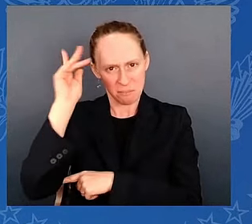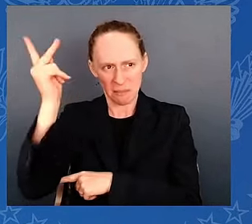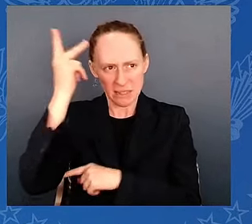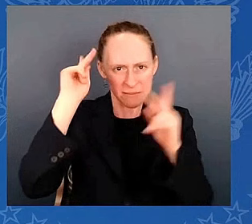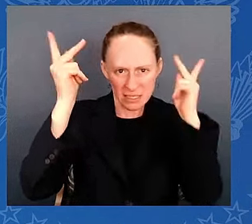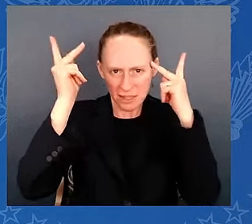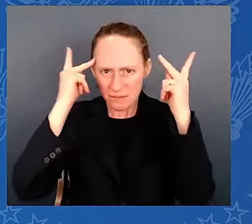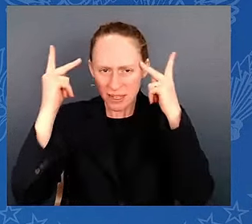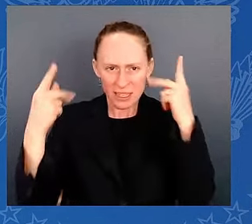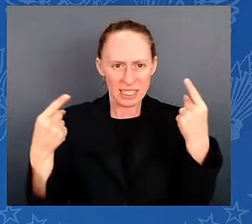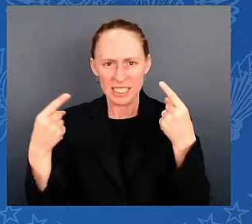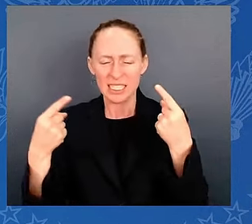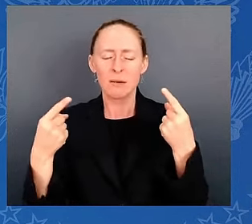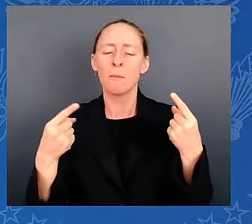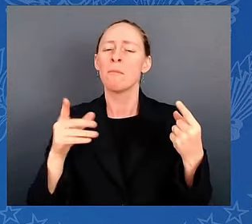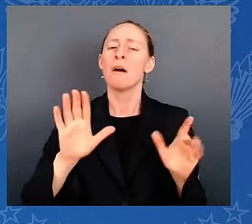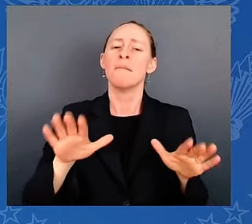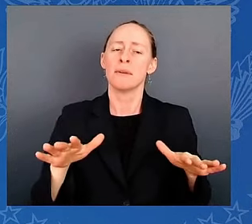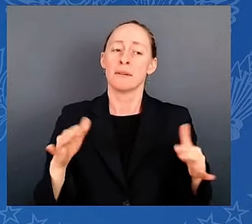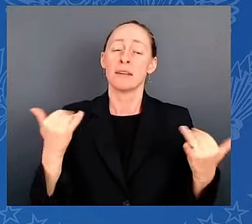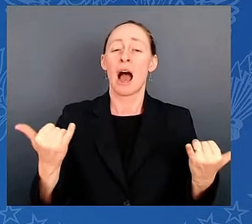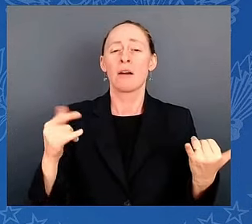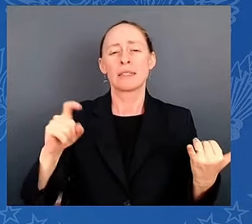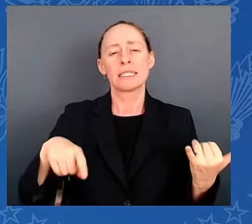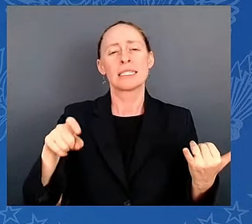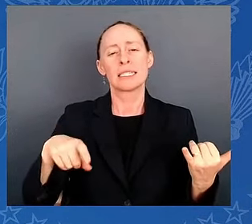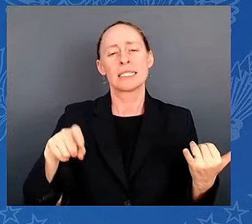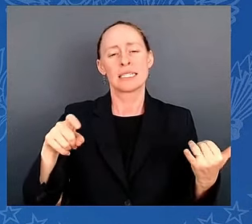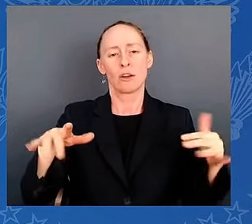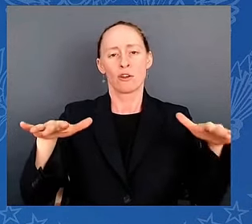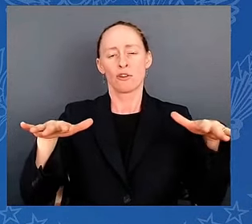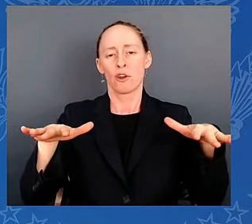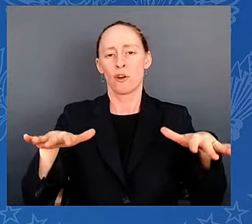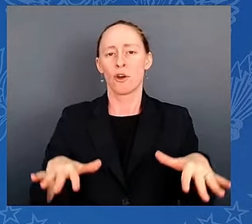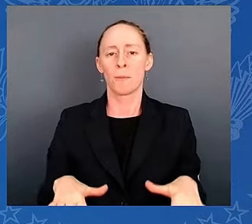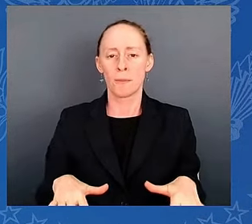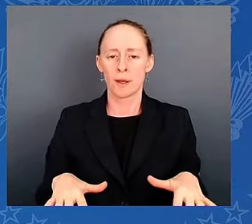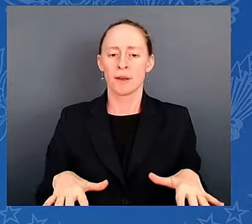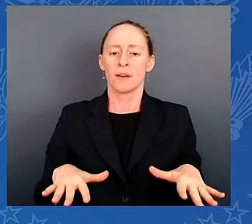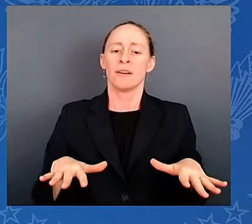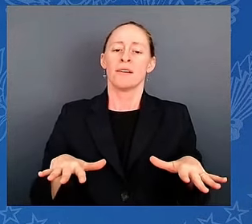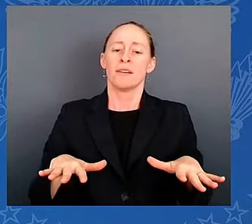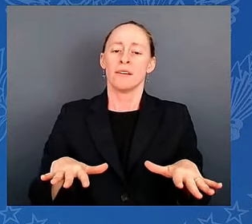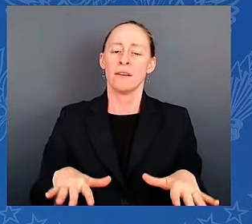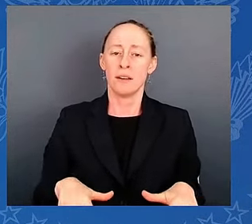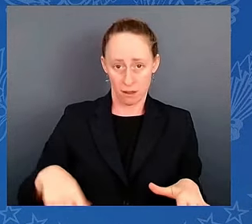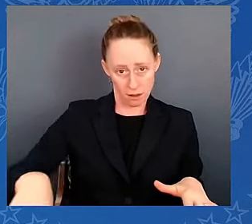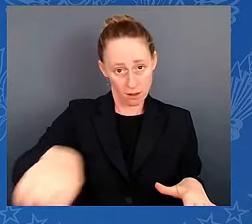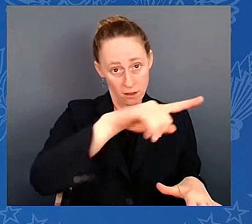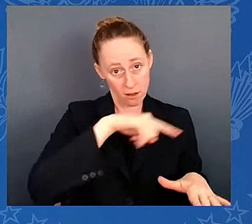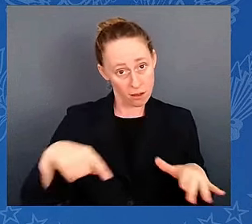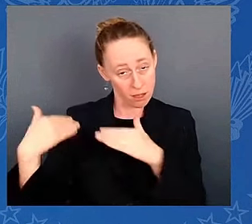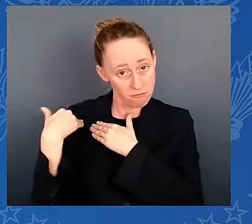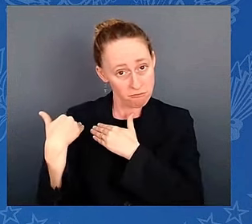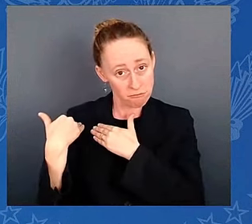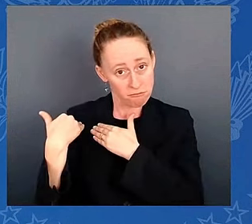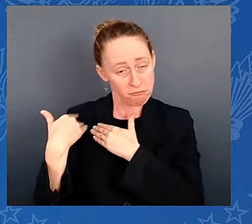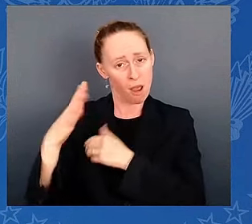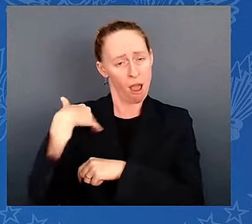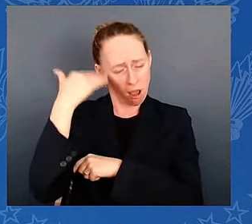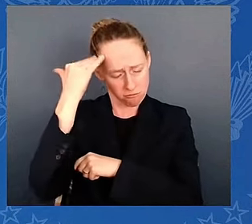that. Yes, we have deeply felt strong disagreements. The stakes in this election are enormously high.